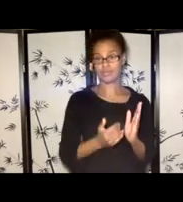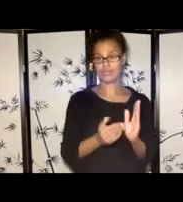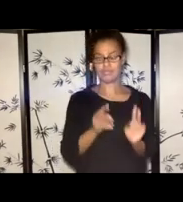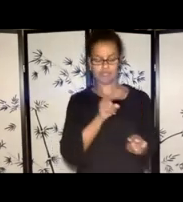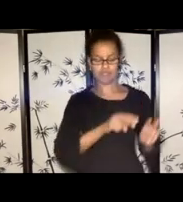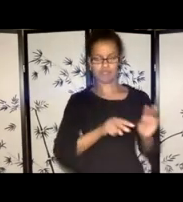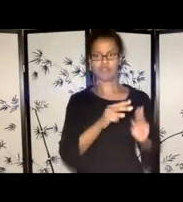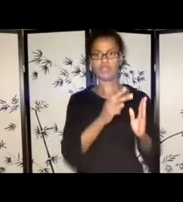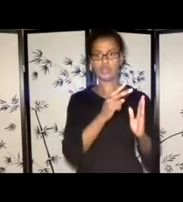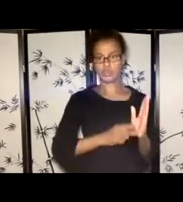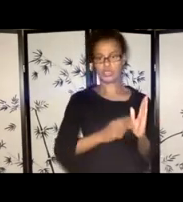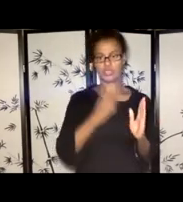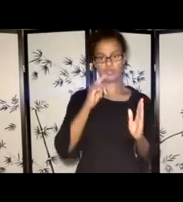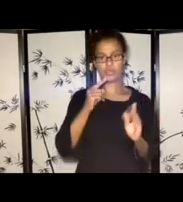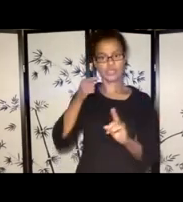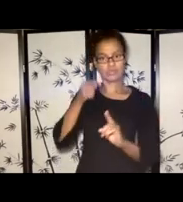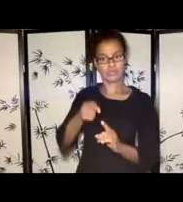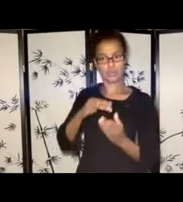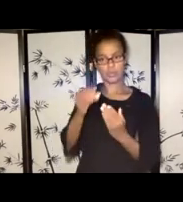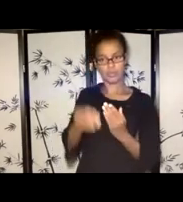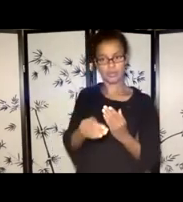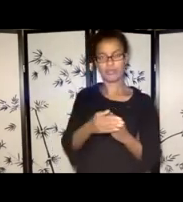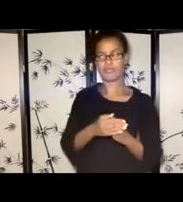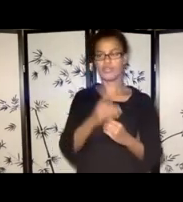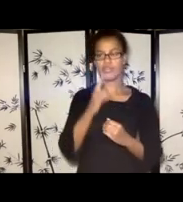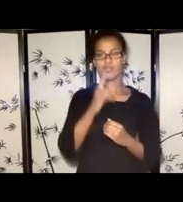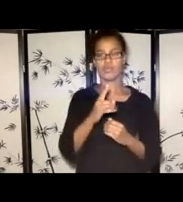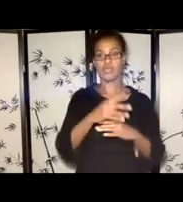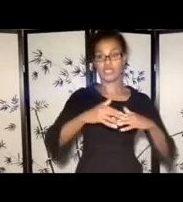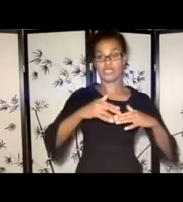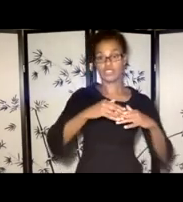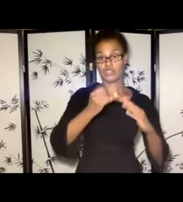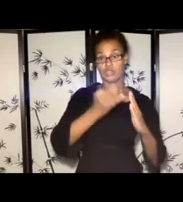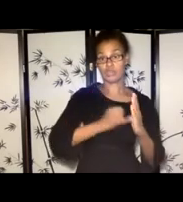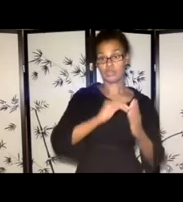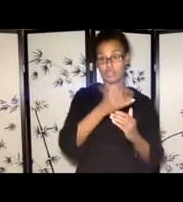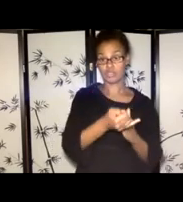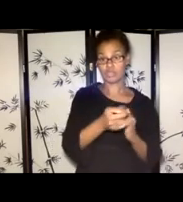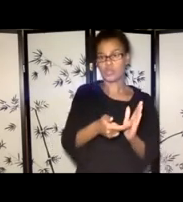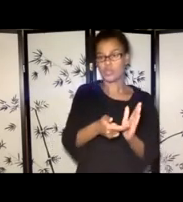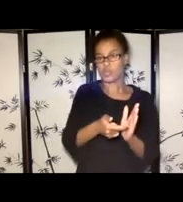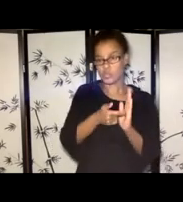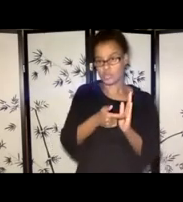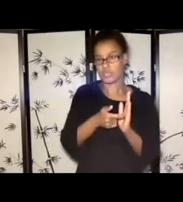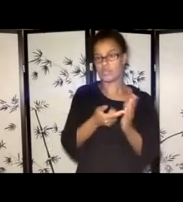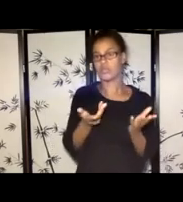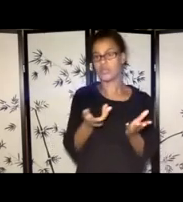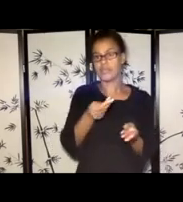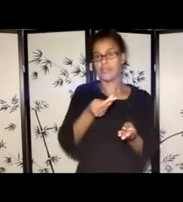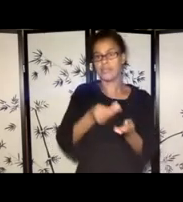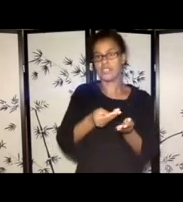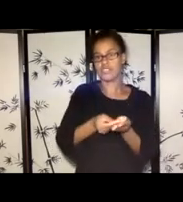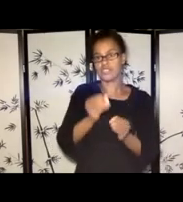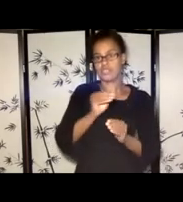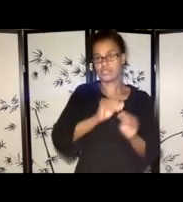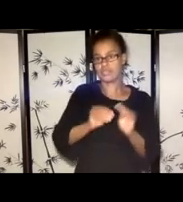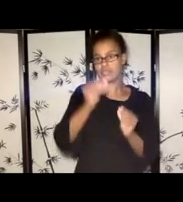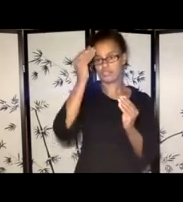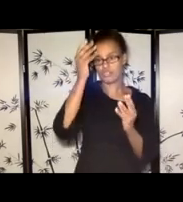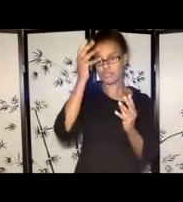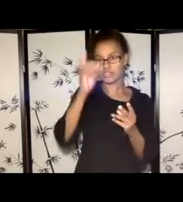particular program. So for Indigenous arts projects, we require budget notes, we require support material,